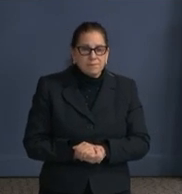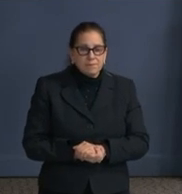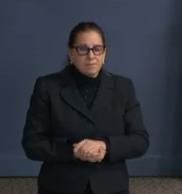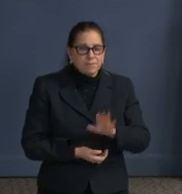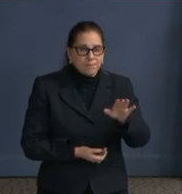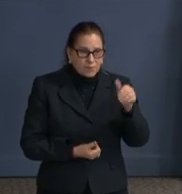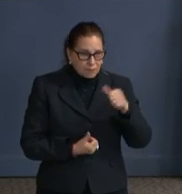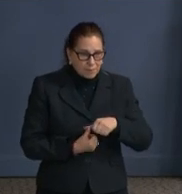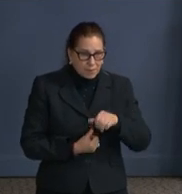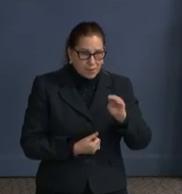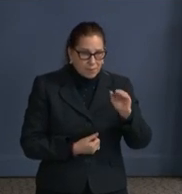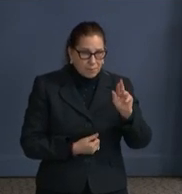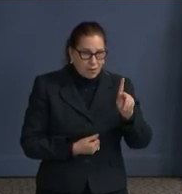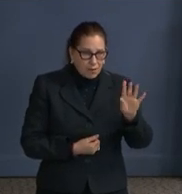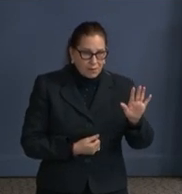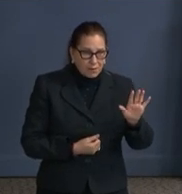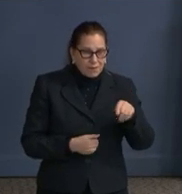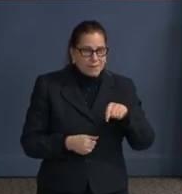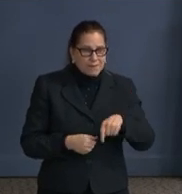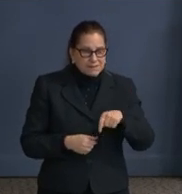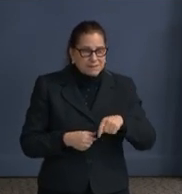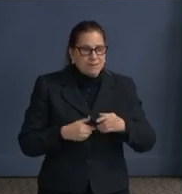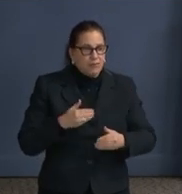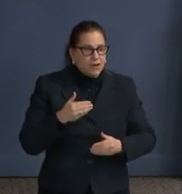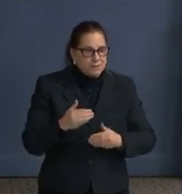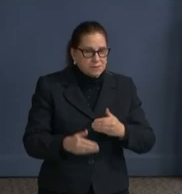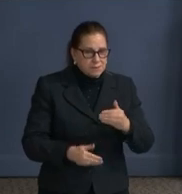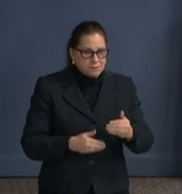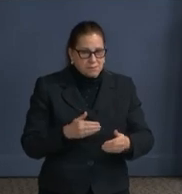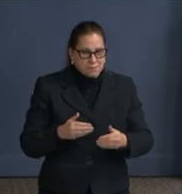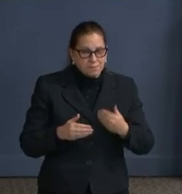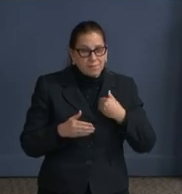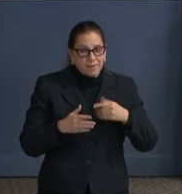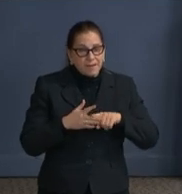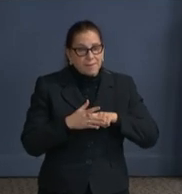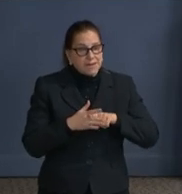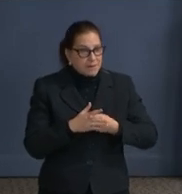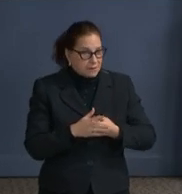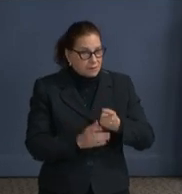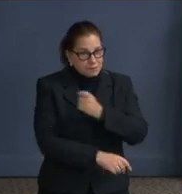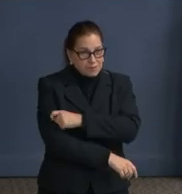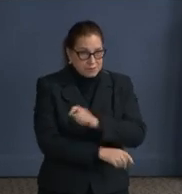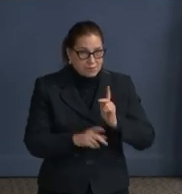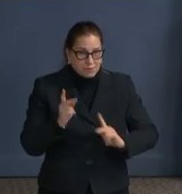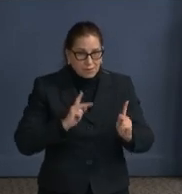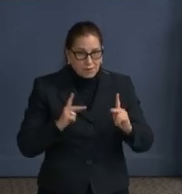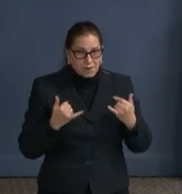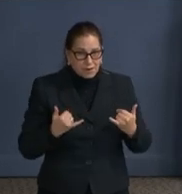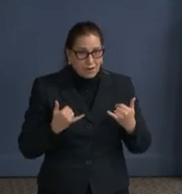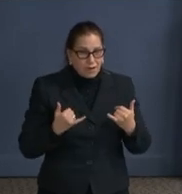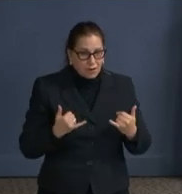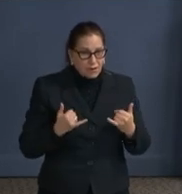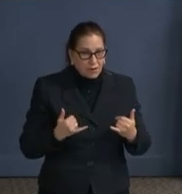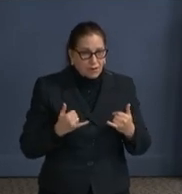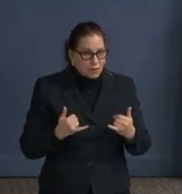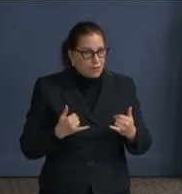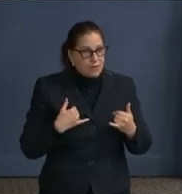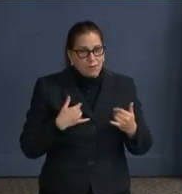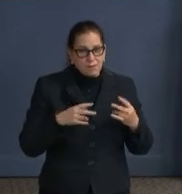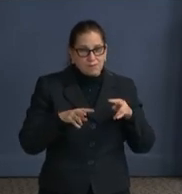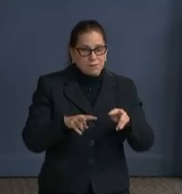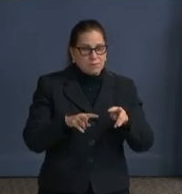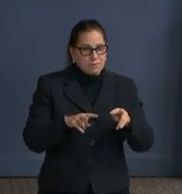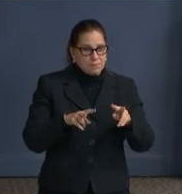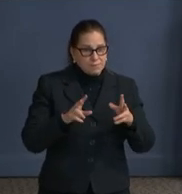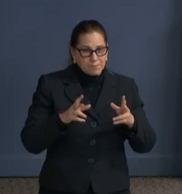this process did not begin when we began vaccinating people and perceptions of the vaccine did not began